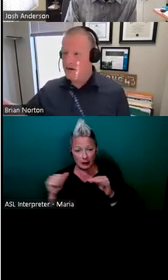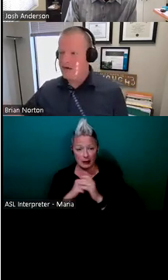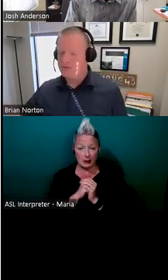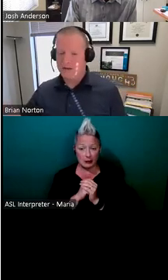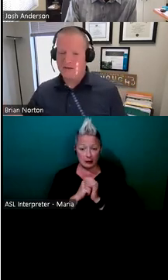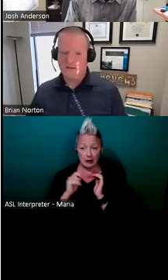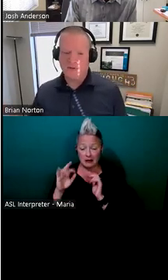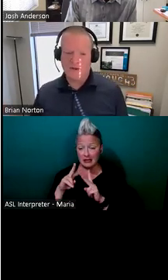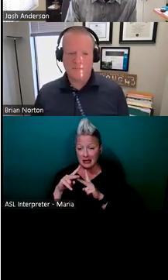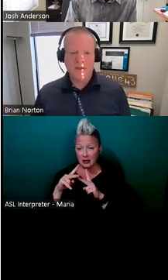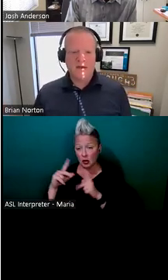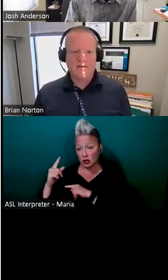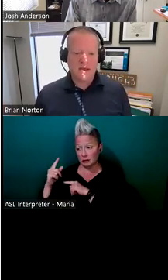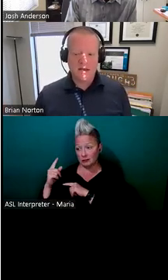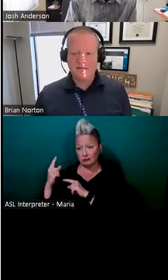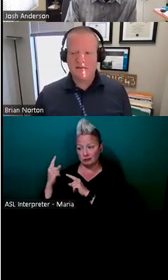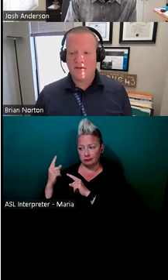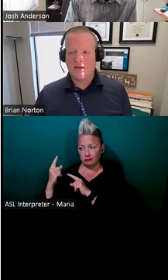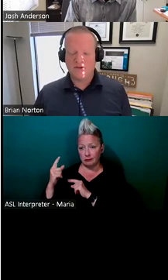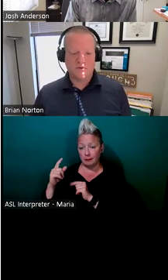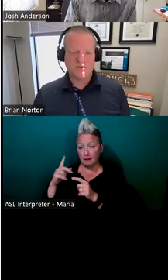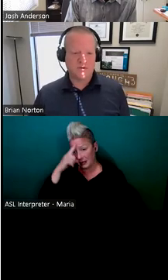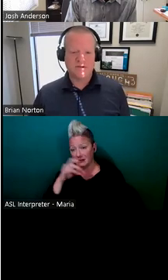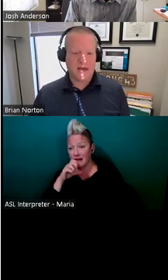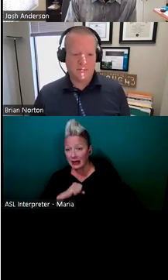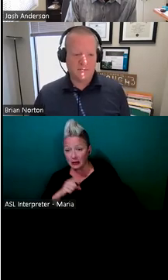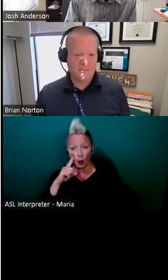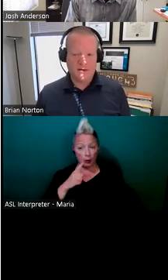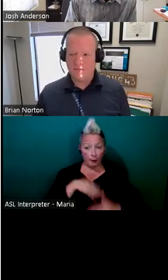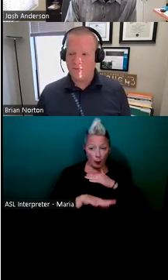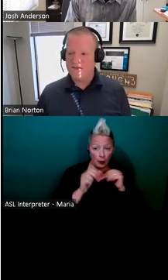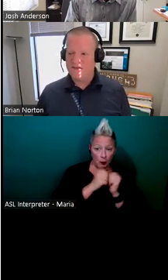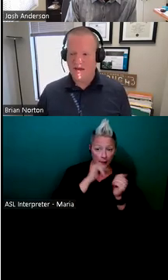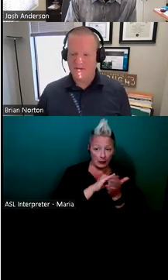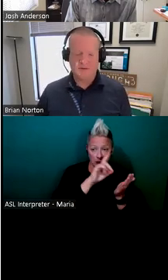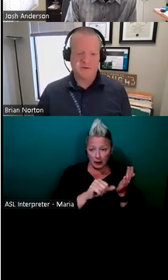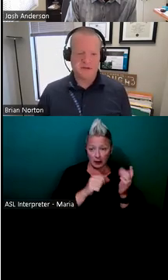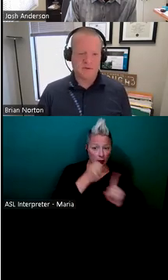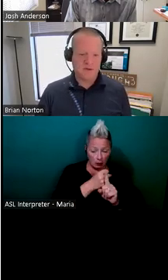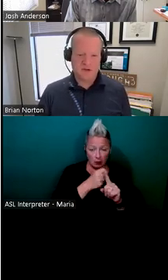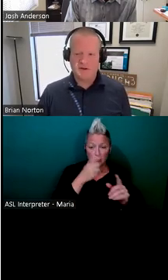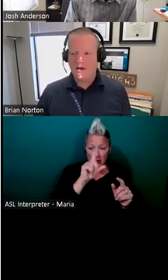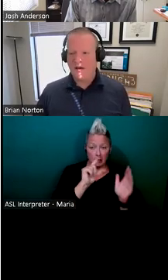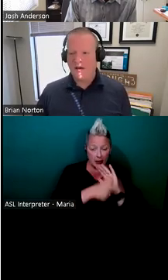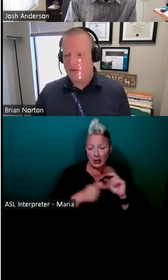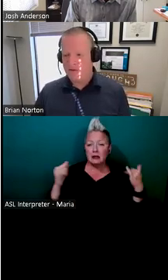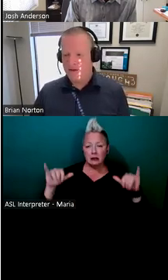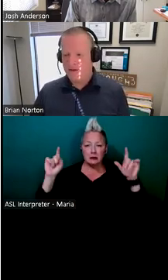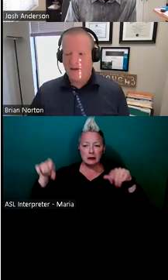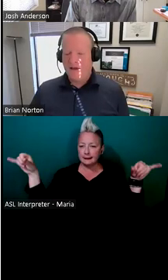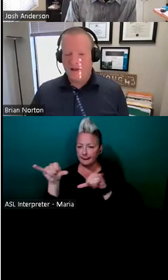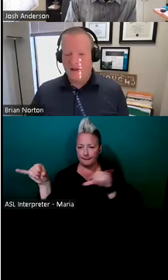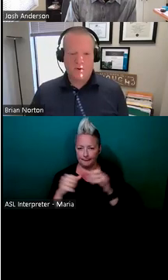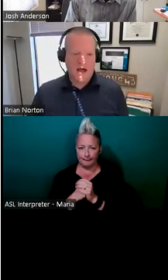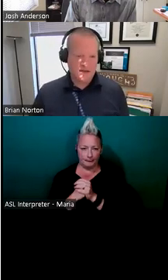or an age-related disability, the needs and the issues are still the same. Um, we still have difficulty with vision, mobility,